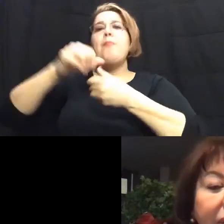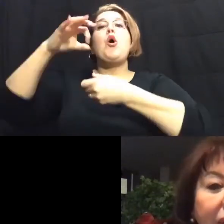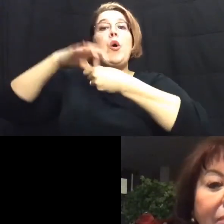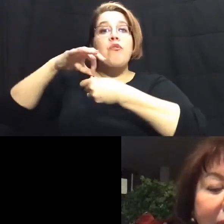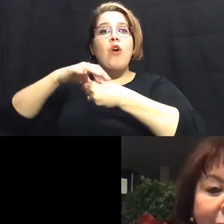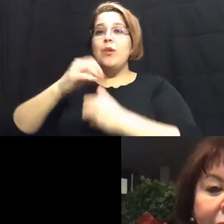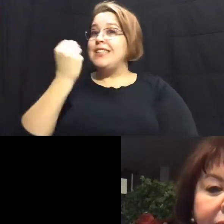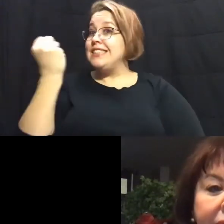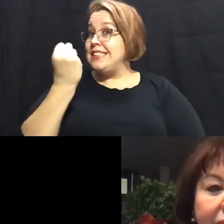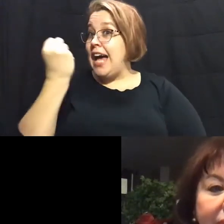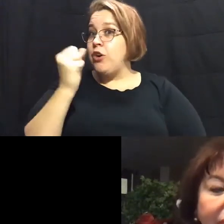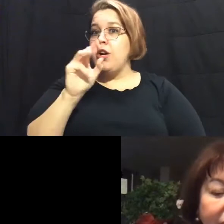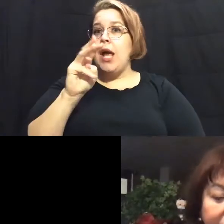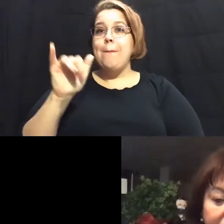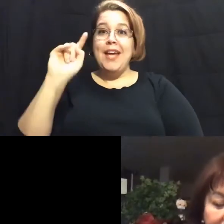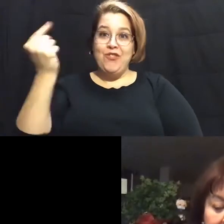Saturday, May 1st.